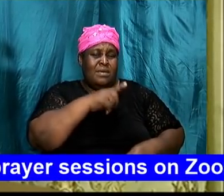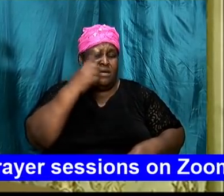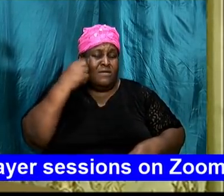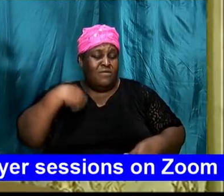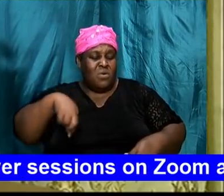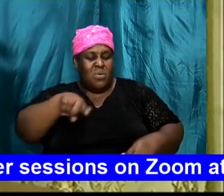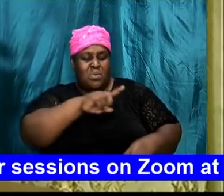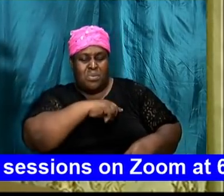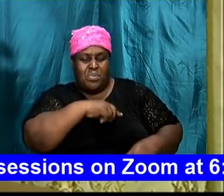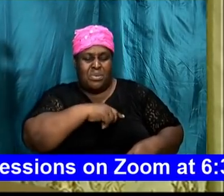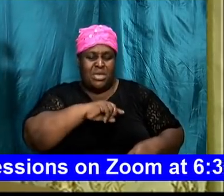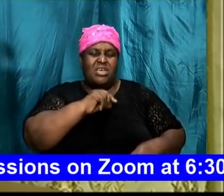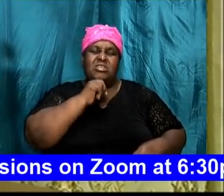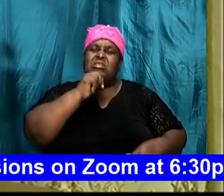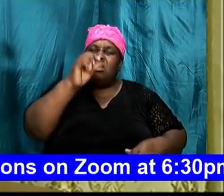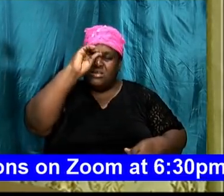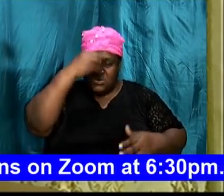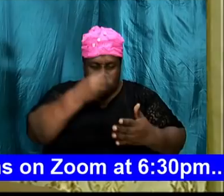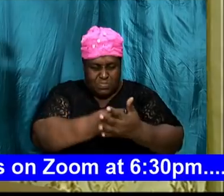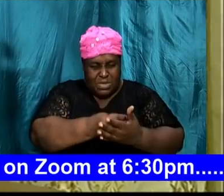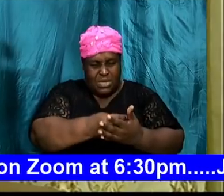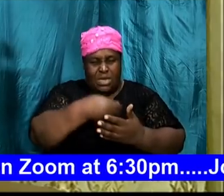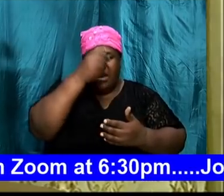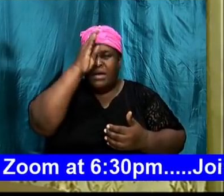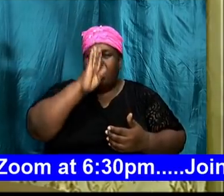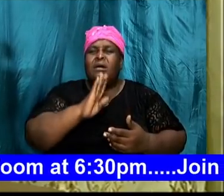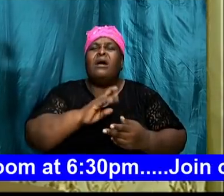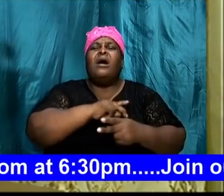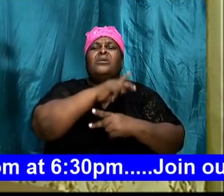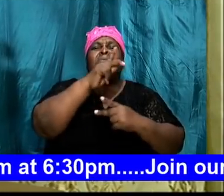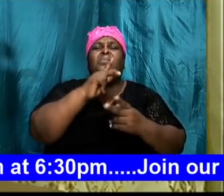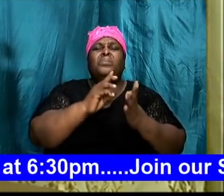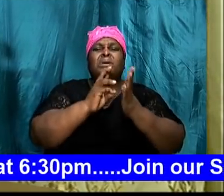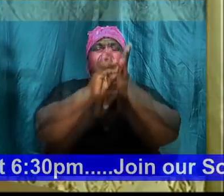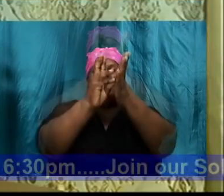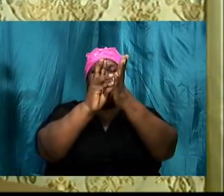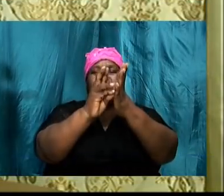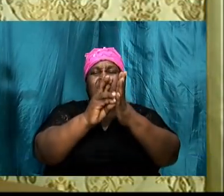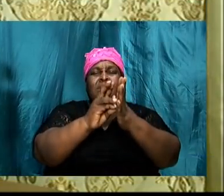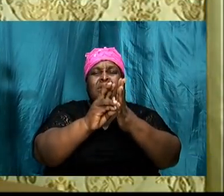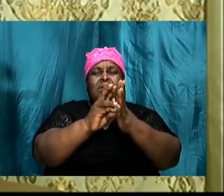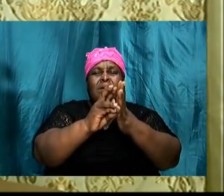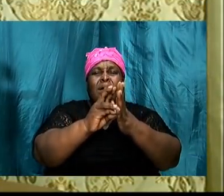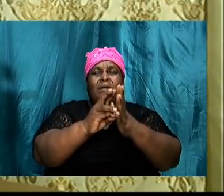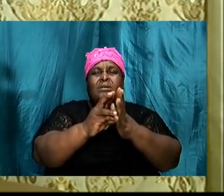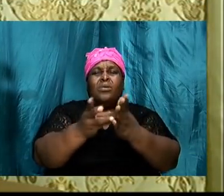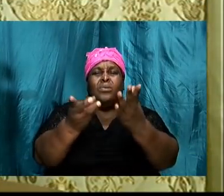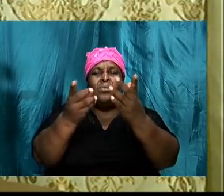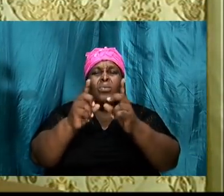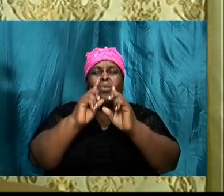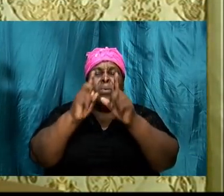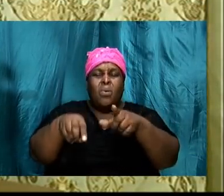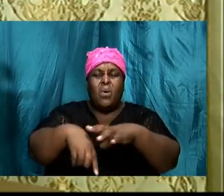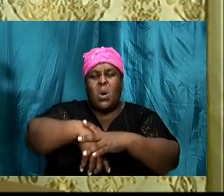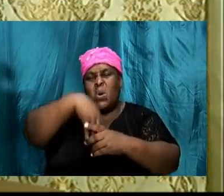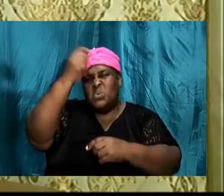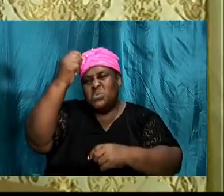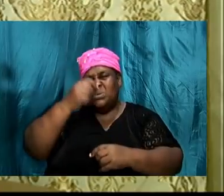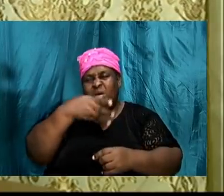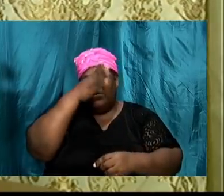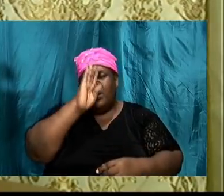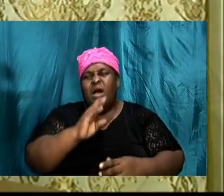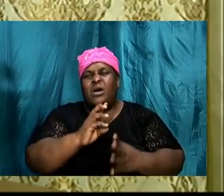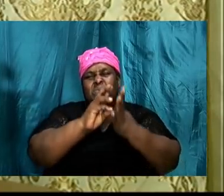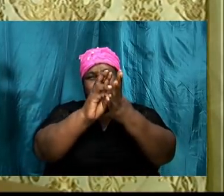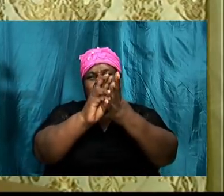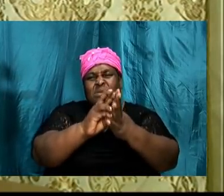you know, God's known will and step outside of it. And then you find that the things that we go through